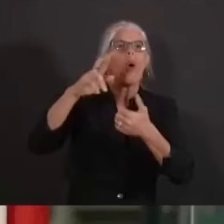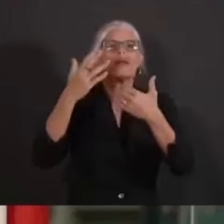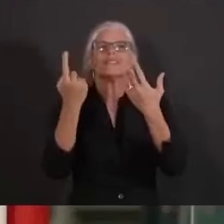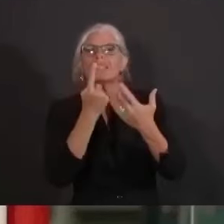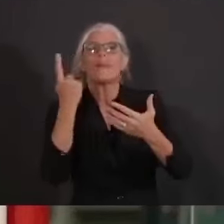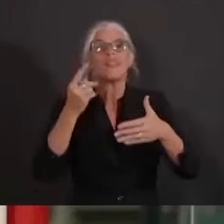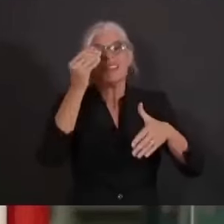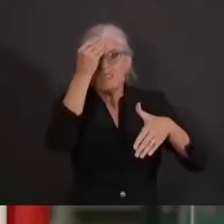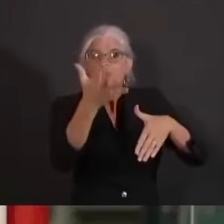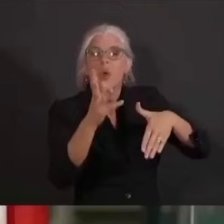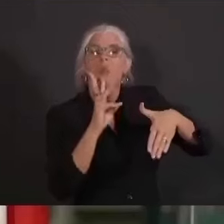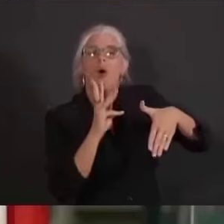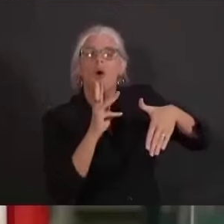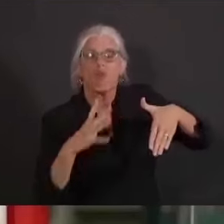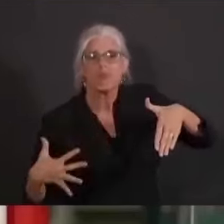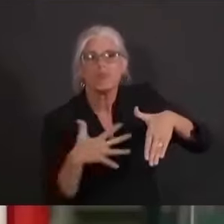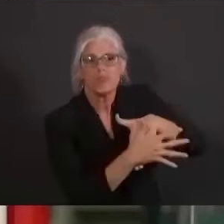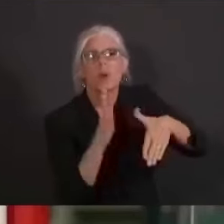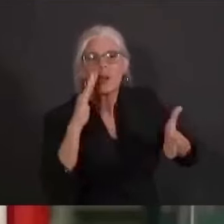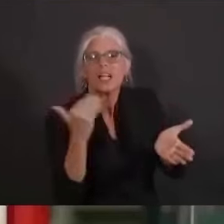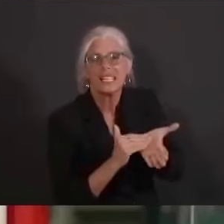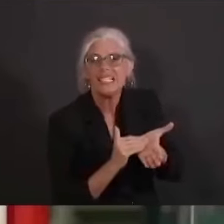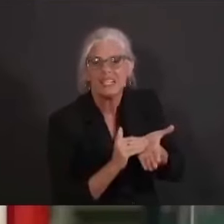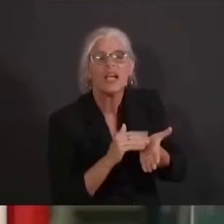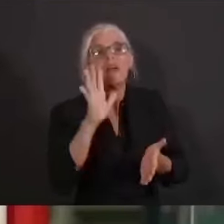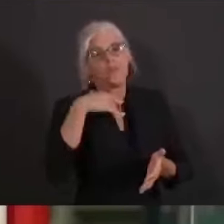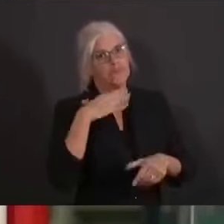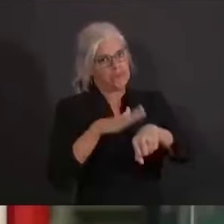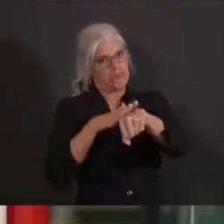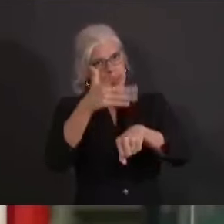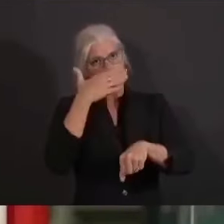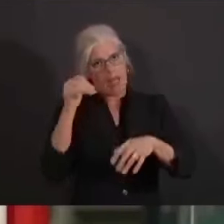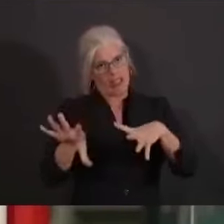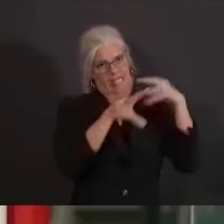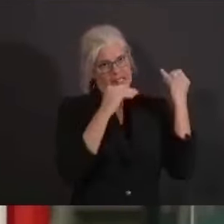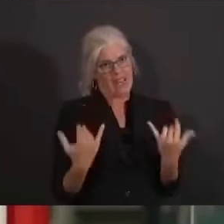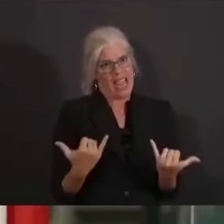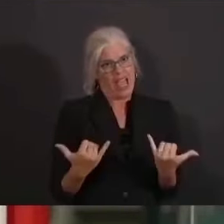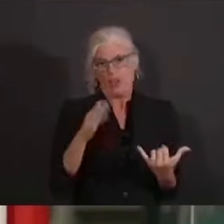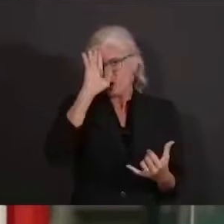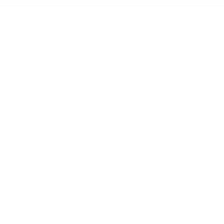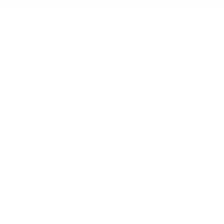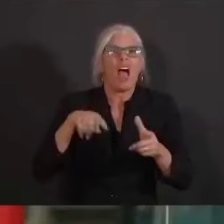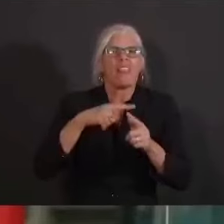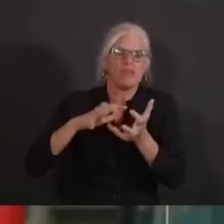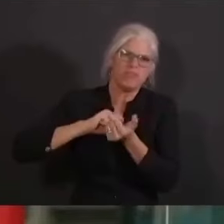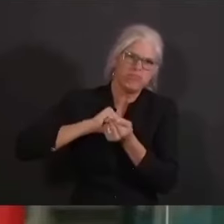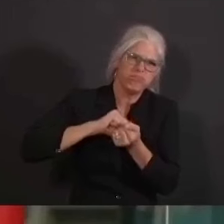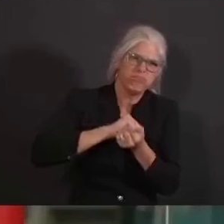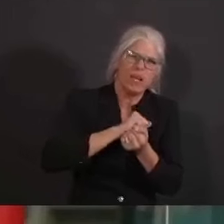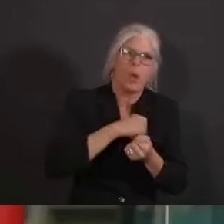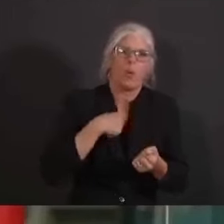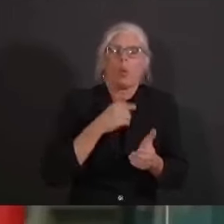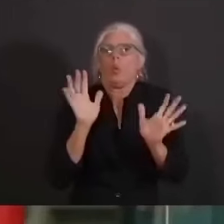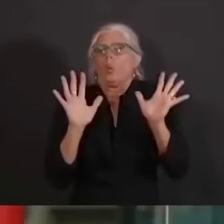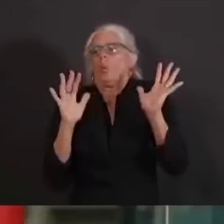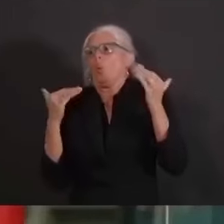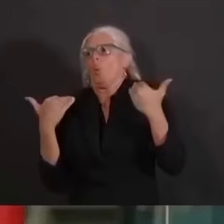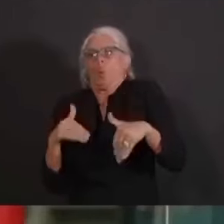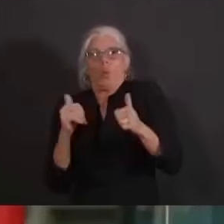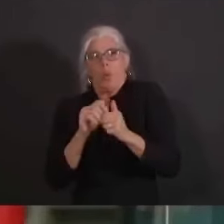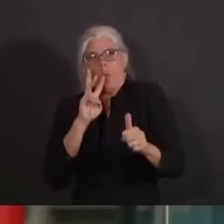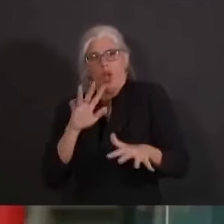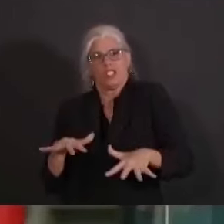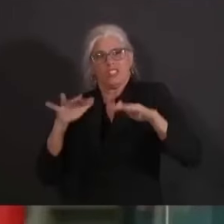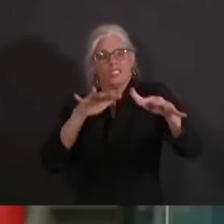certainly can can leave now you don't have to wait to get an evacuation order and i think we're just dealing with a